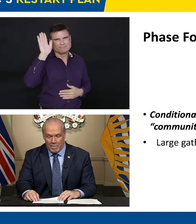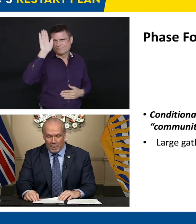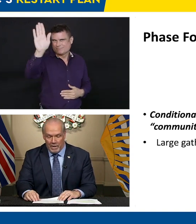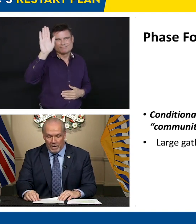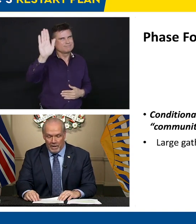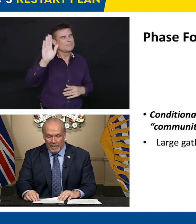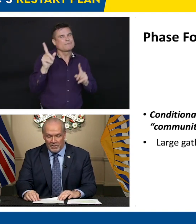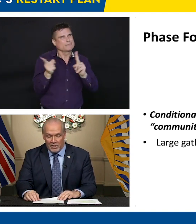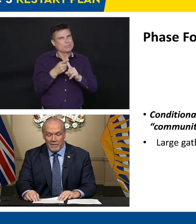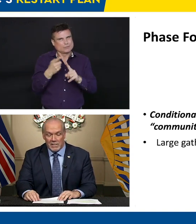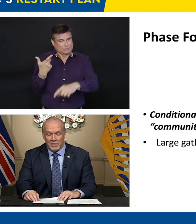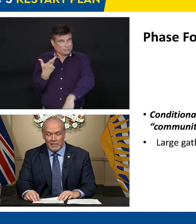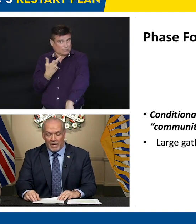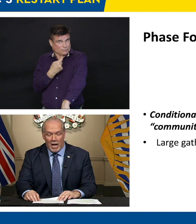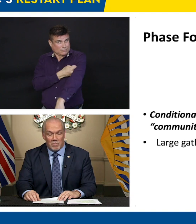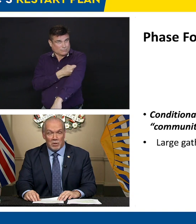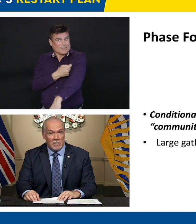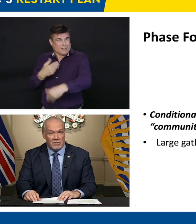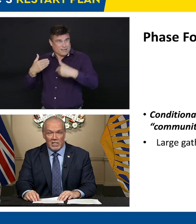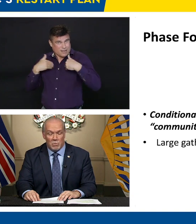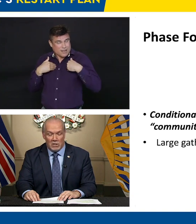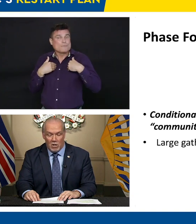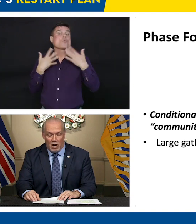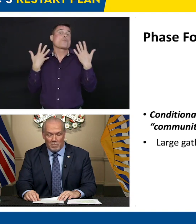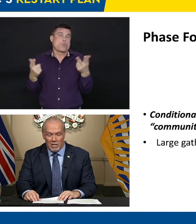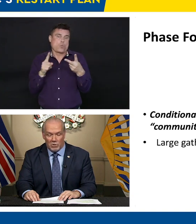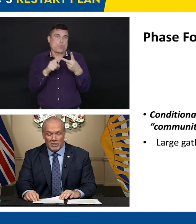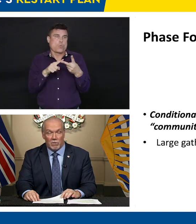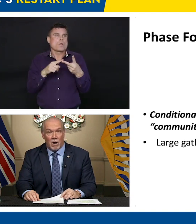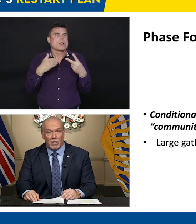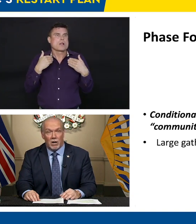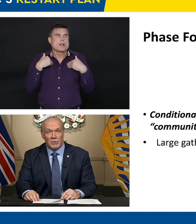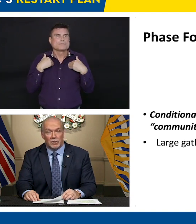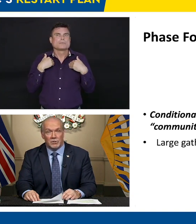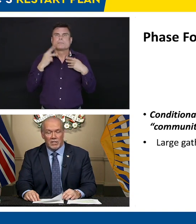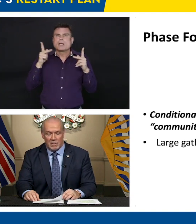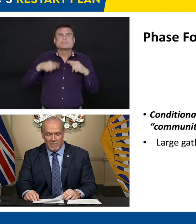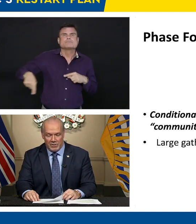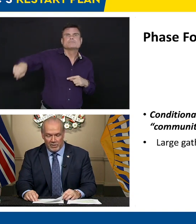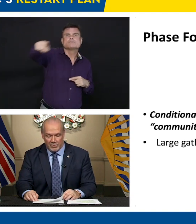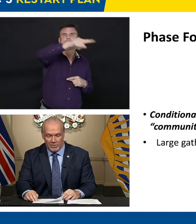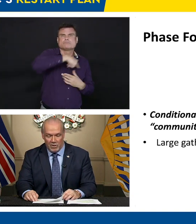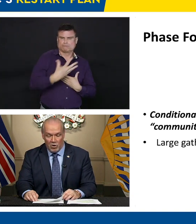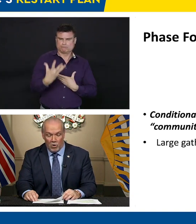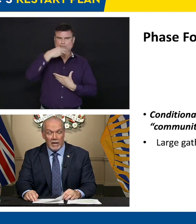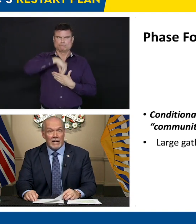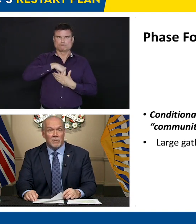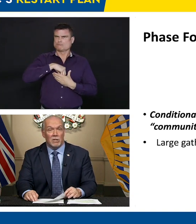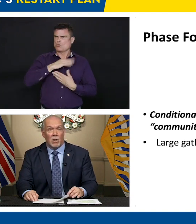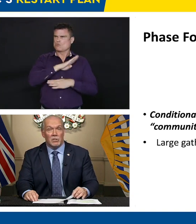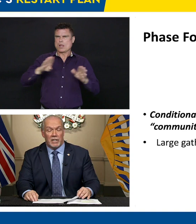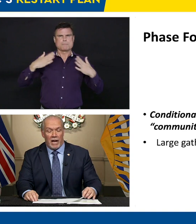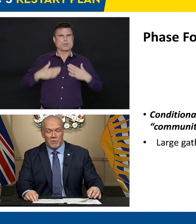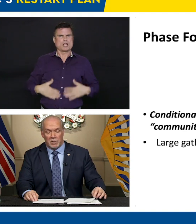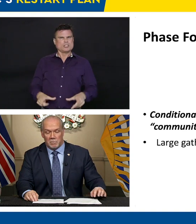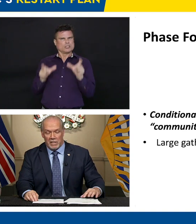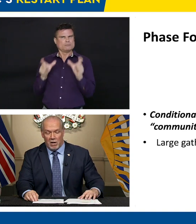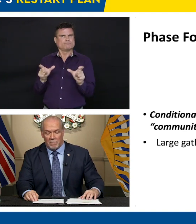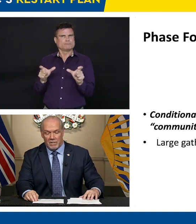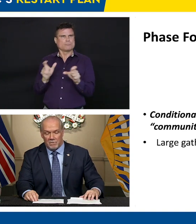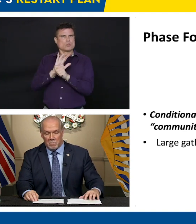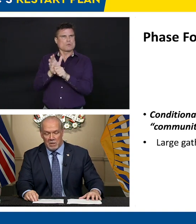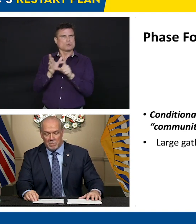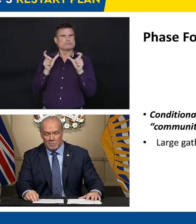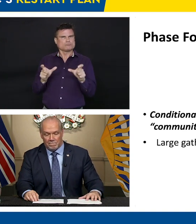achieved. And until these things happen, BC will not be hosting rock concerts and conventions, or any other large gatherings